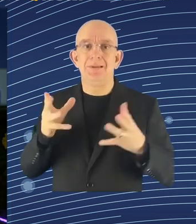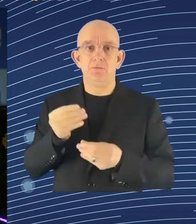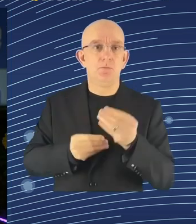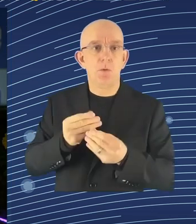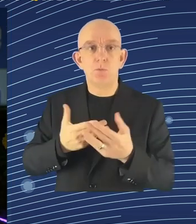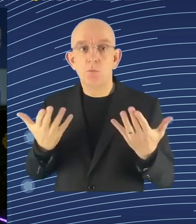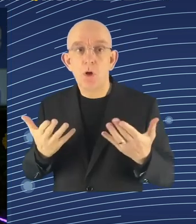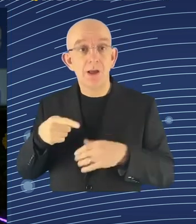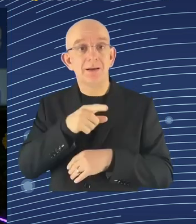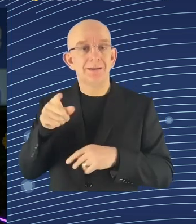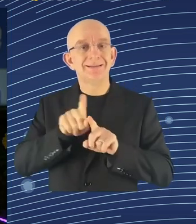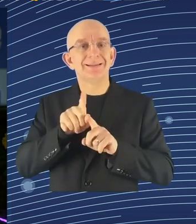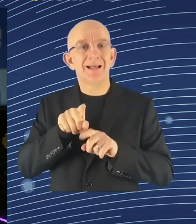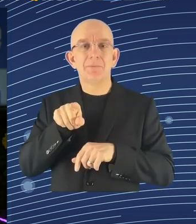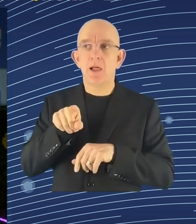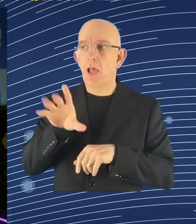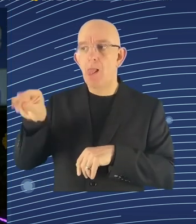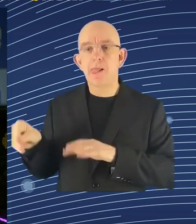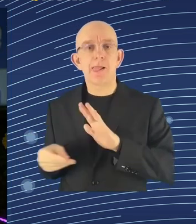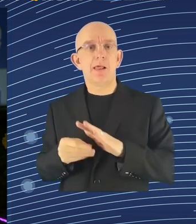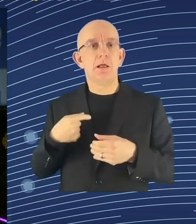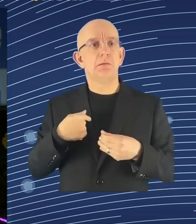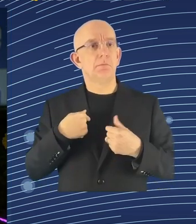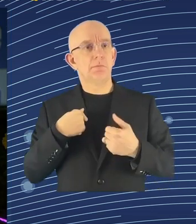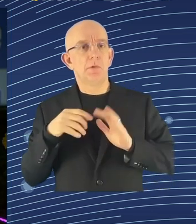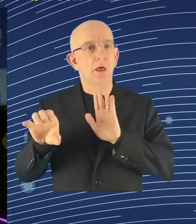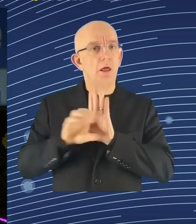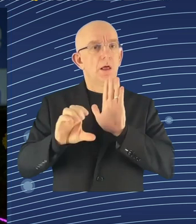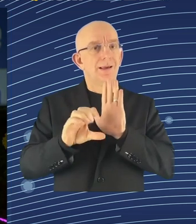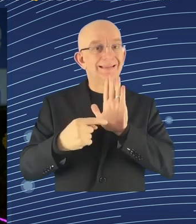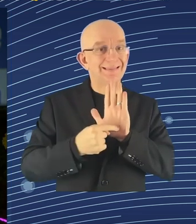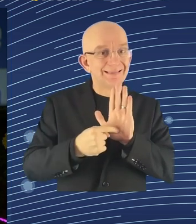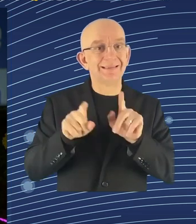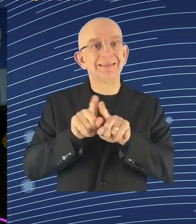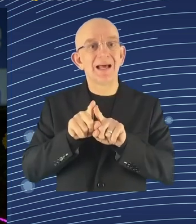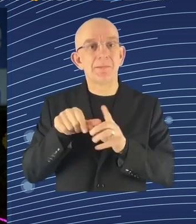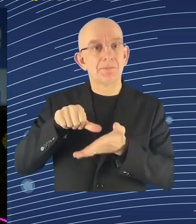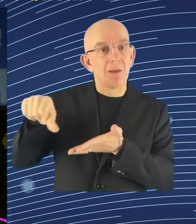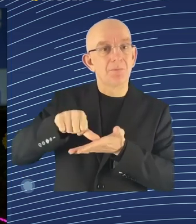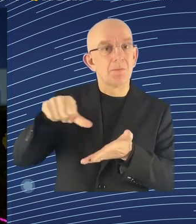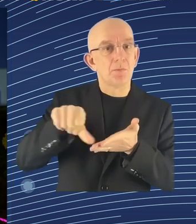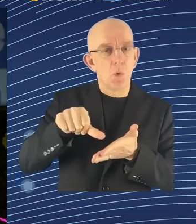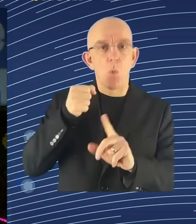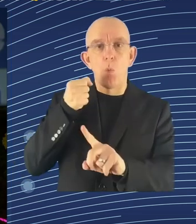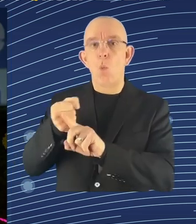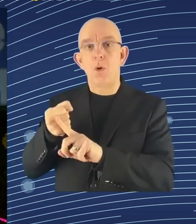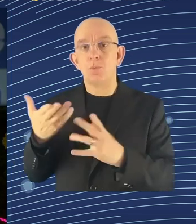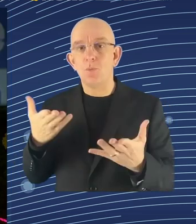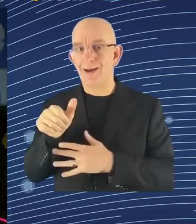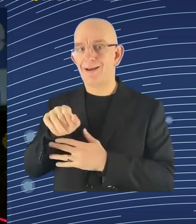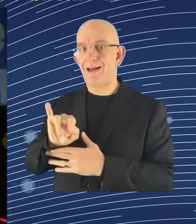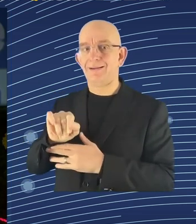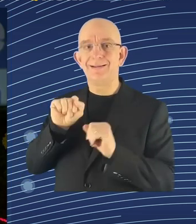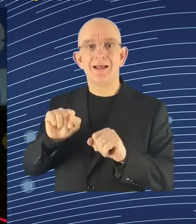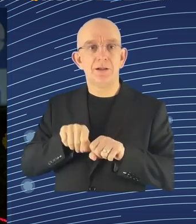about the right regulatory framework to prevent abusive practices and ensure that the human remains in control.